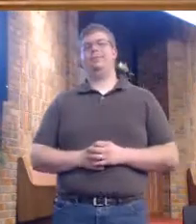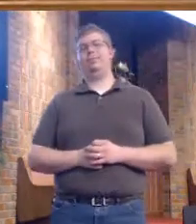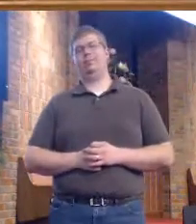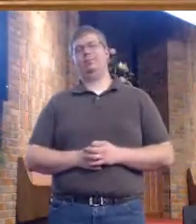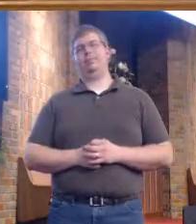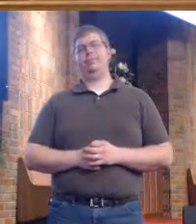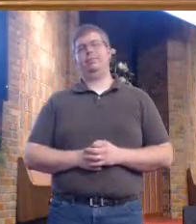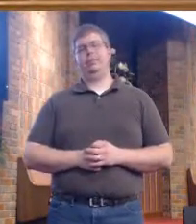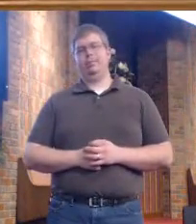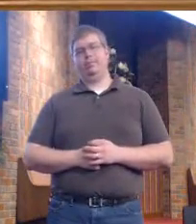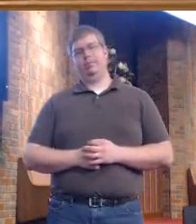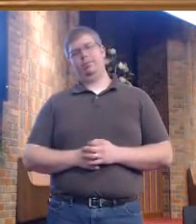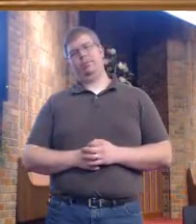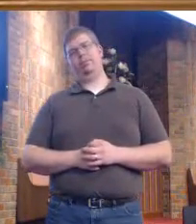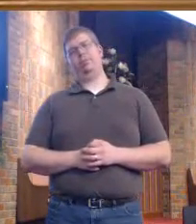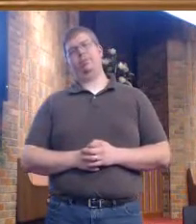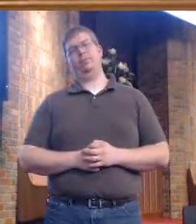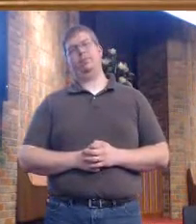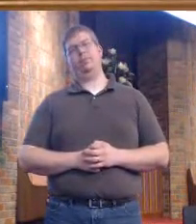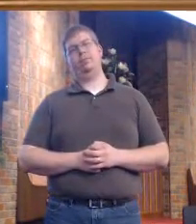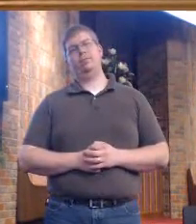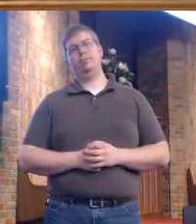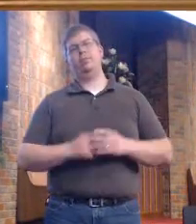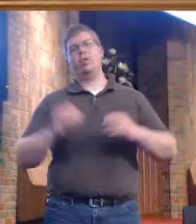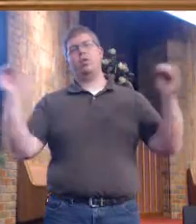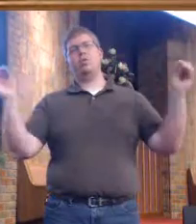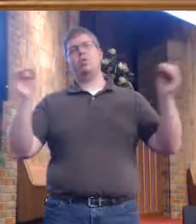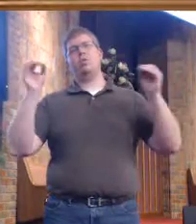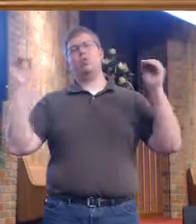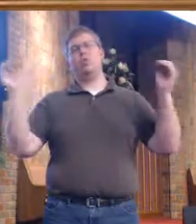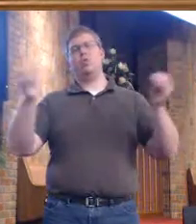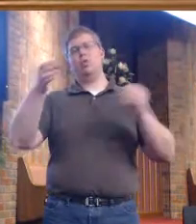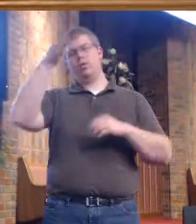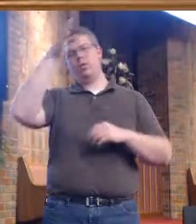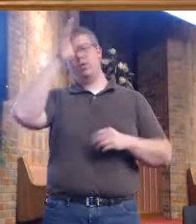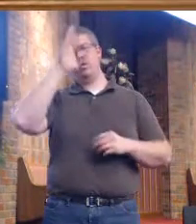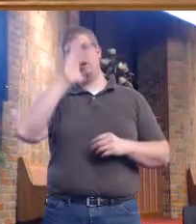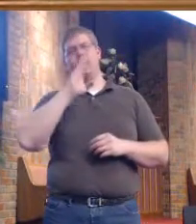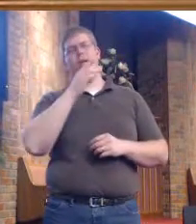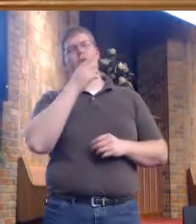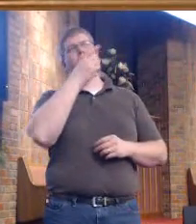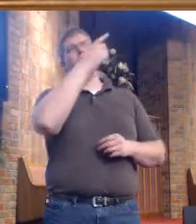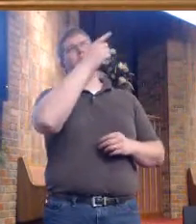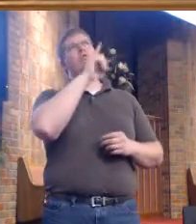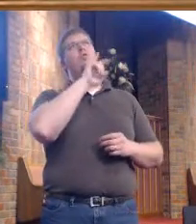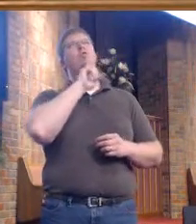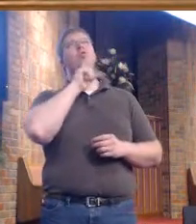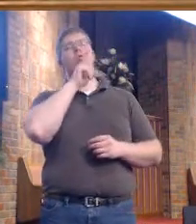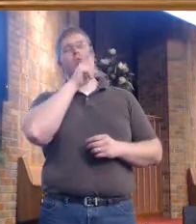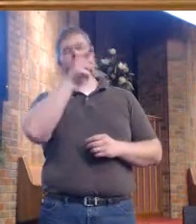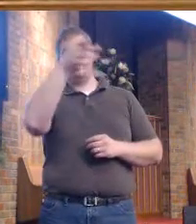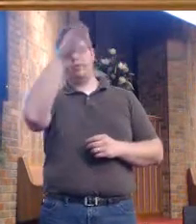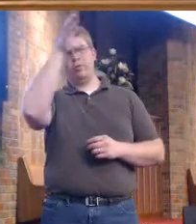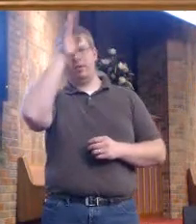prayer. Oh God, you are my God.